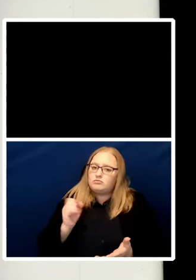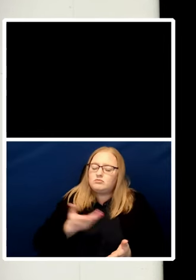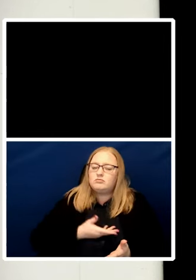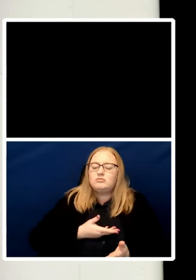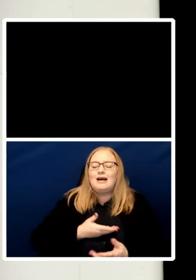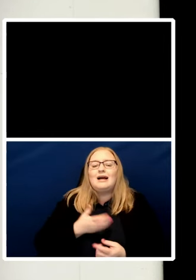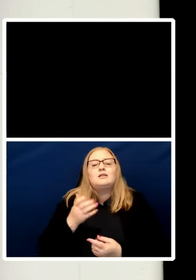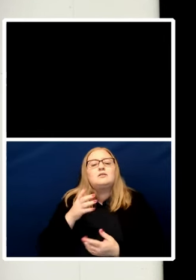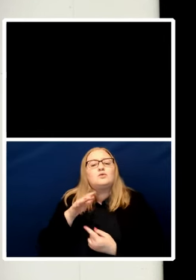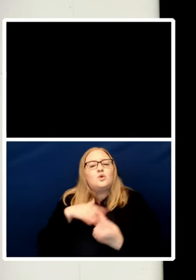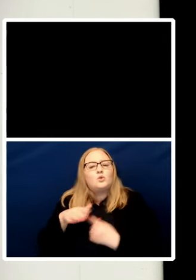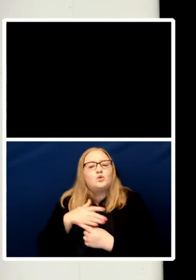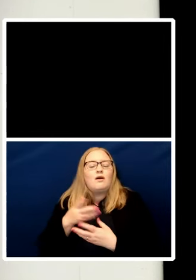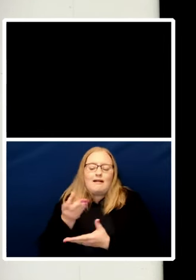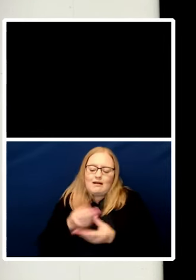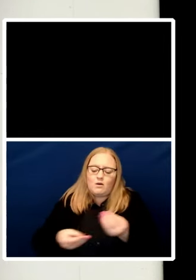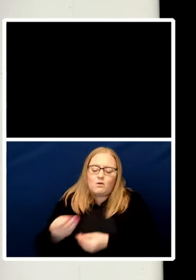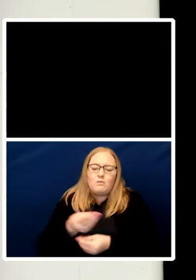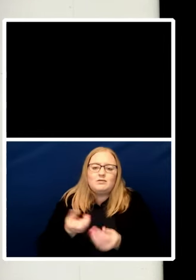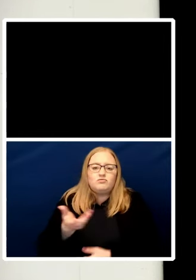quality of existence.